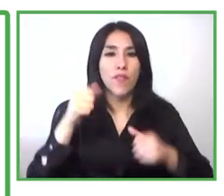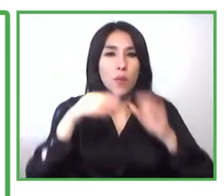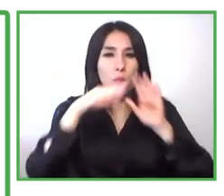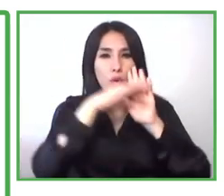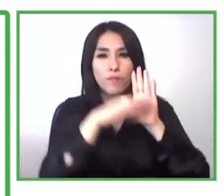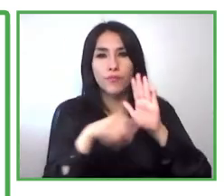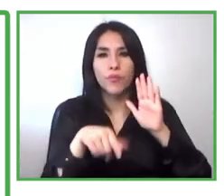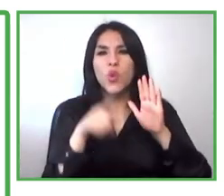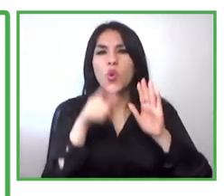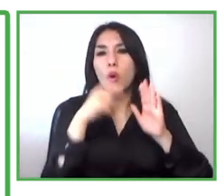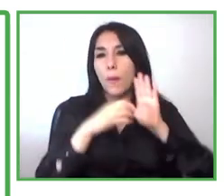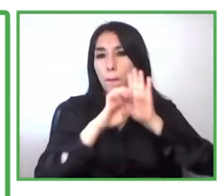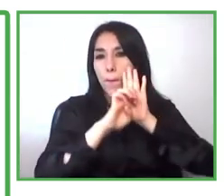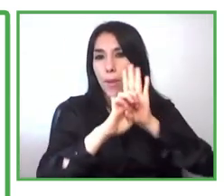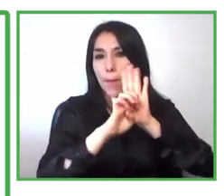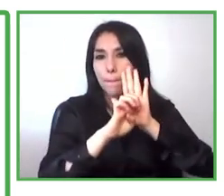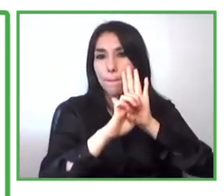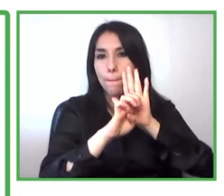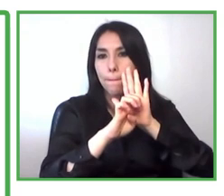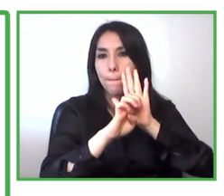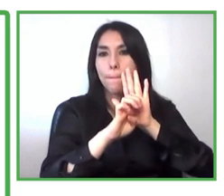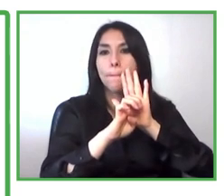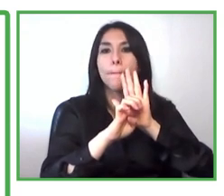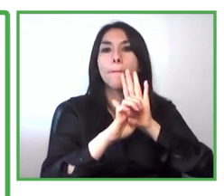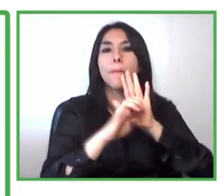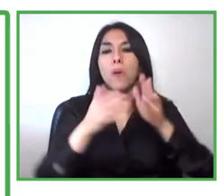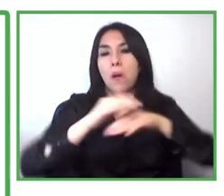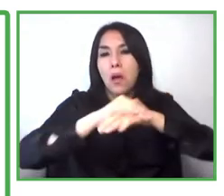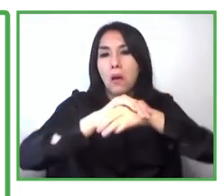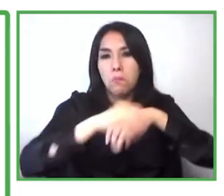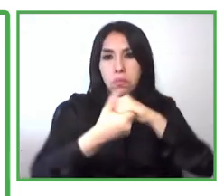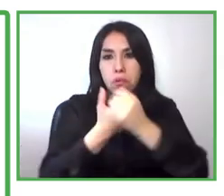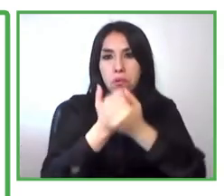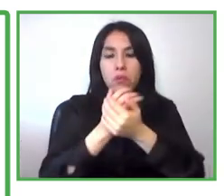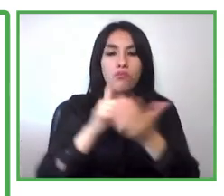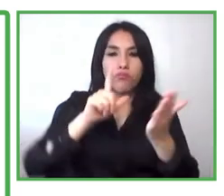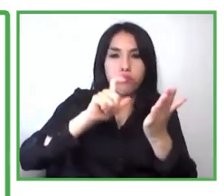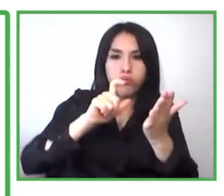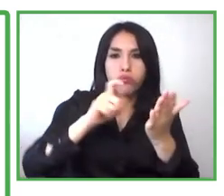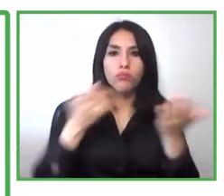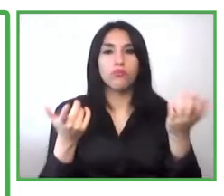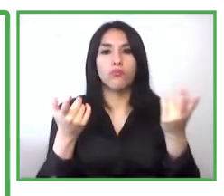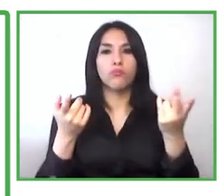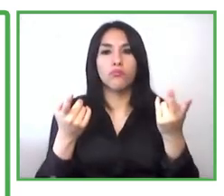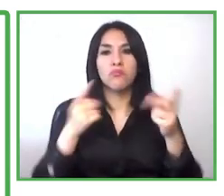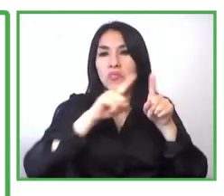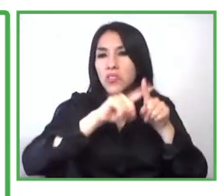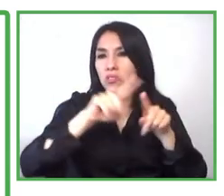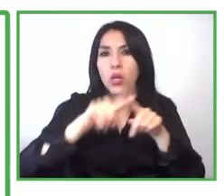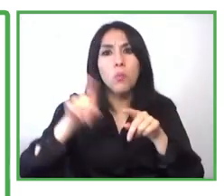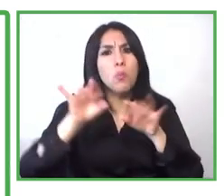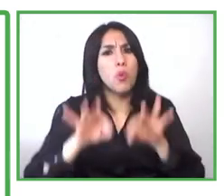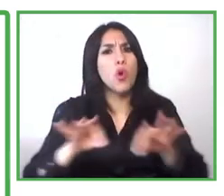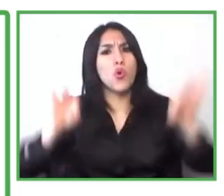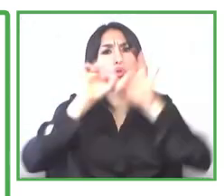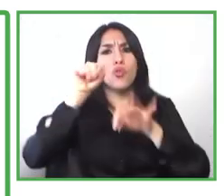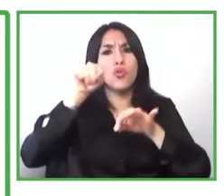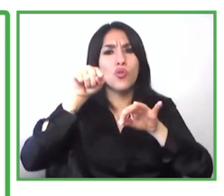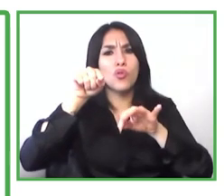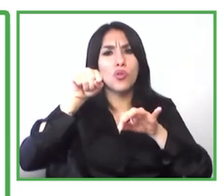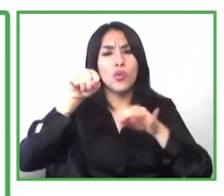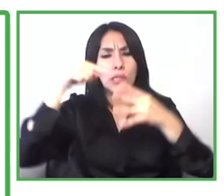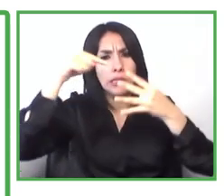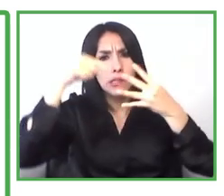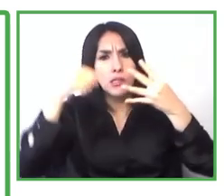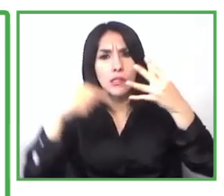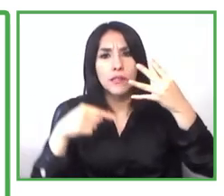they sell a lot of alcohol for disinfecting alcohol and for hands is affecting all the kinds of products products that are implemented during the